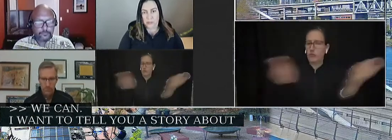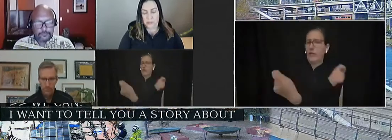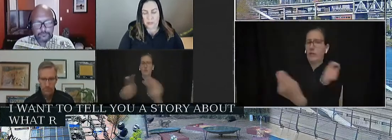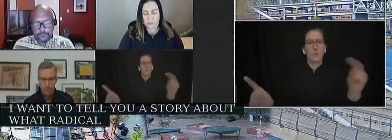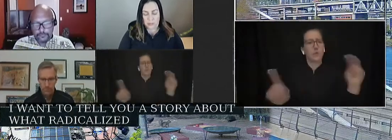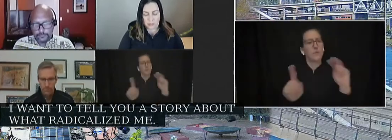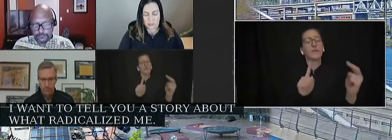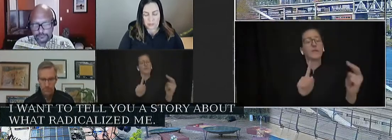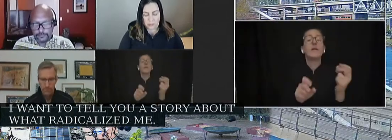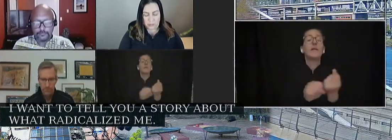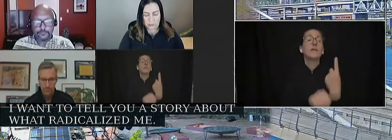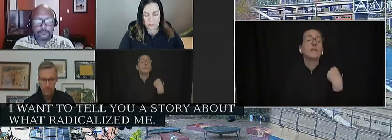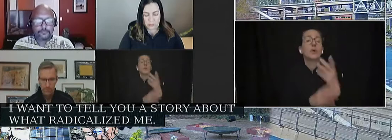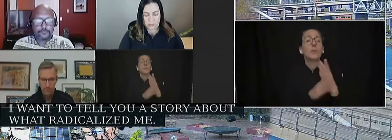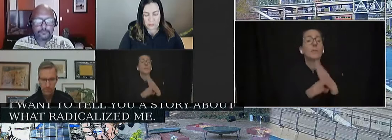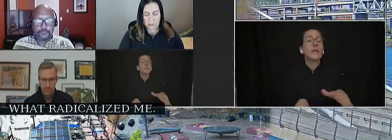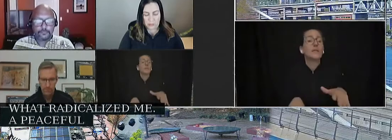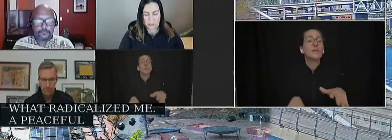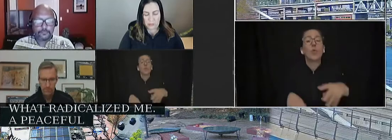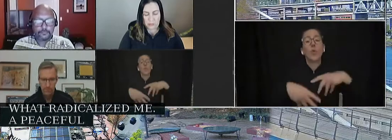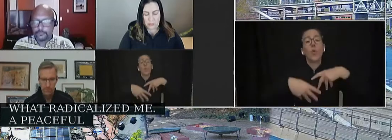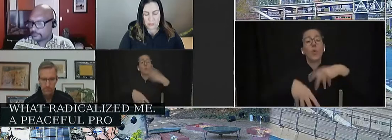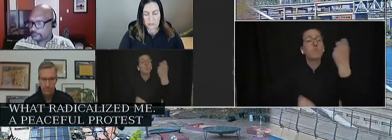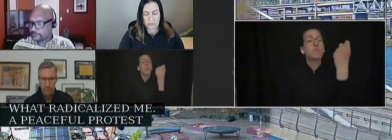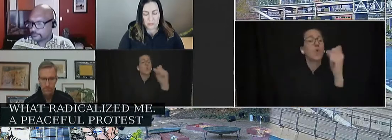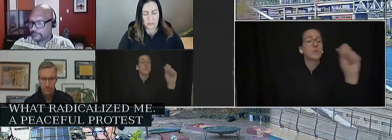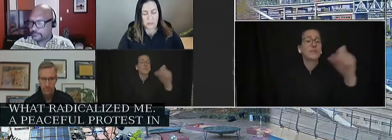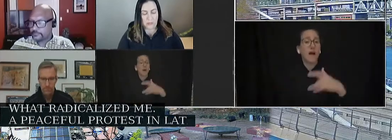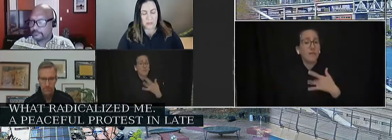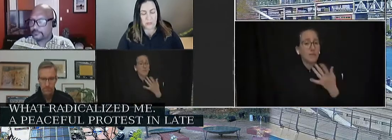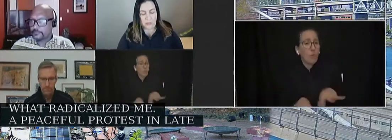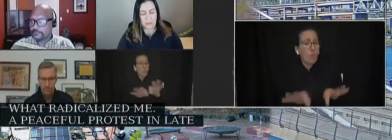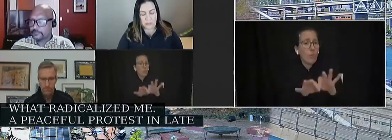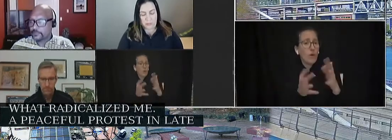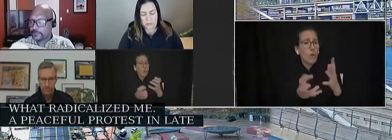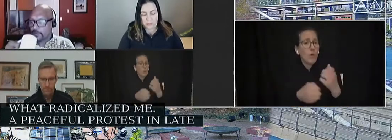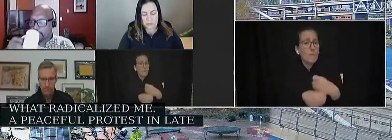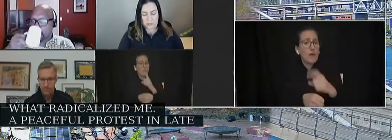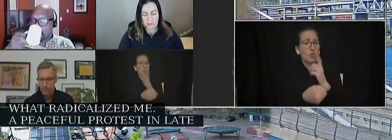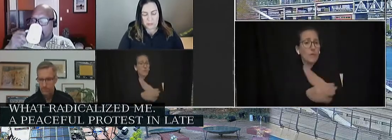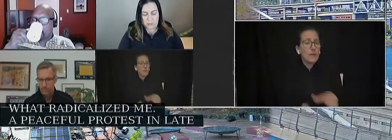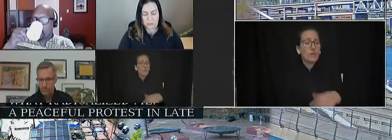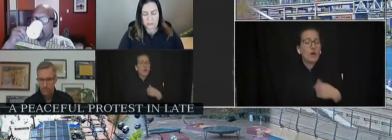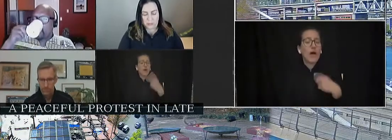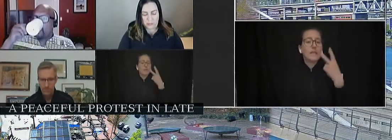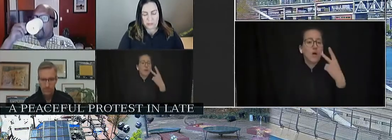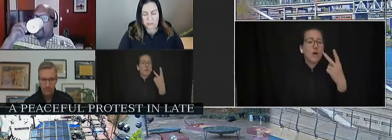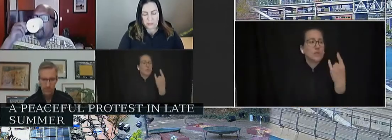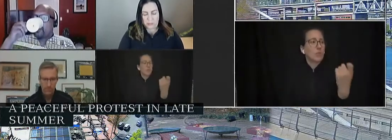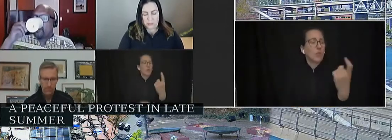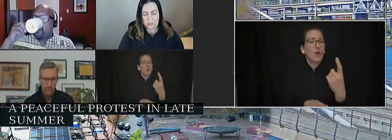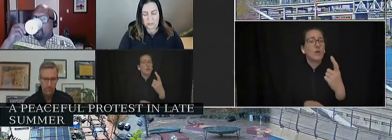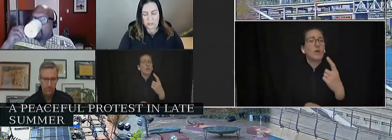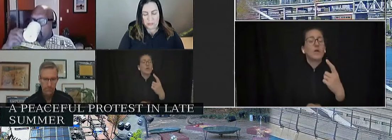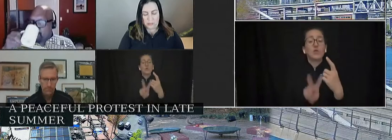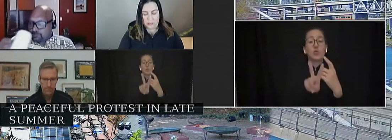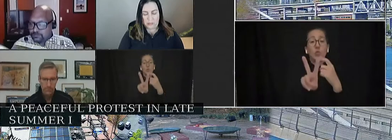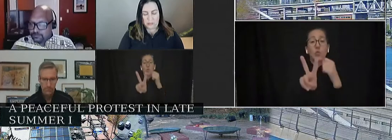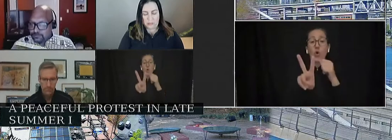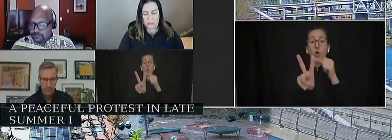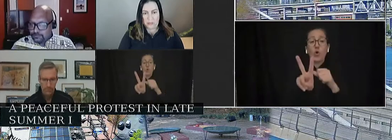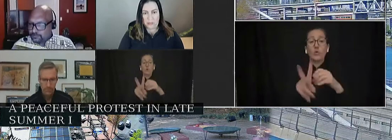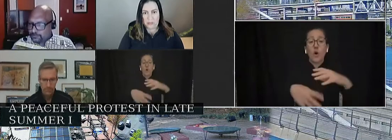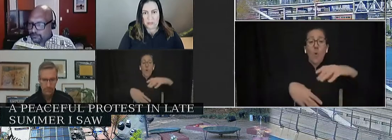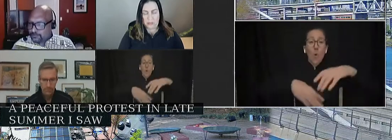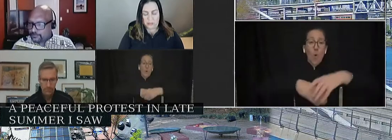still cared whether a protest was deemed peaceful, I saw Eric Kammerer chasing down two girls fleeing him holding hands. He shouted at them that holding hands was